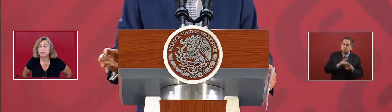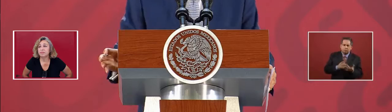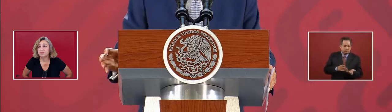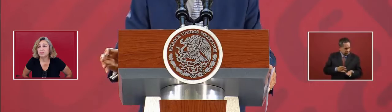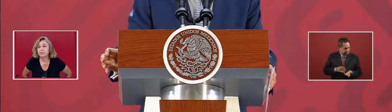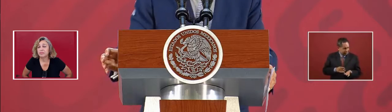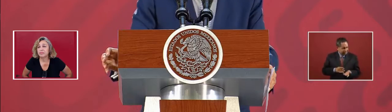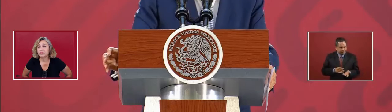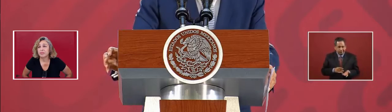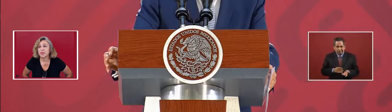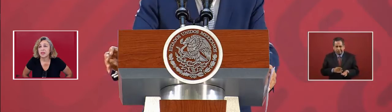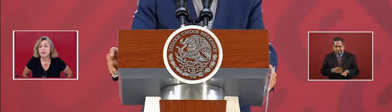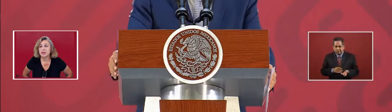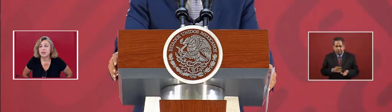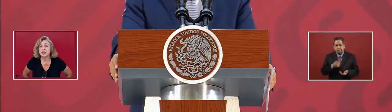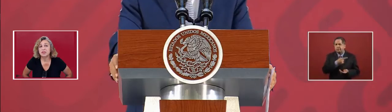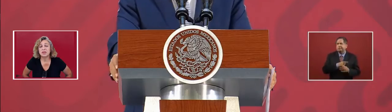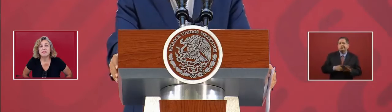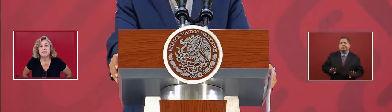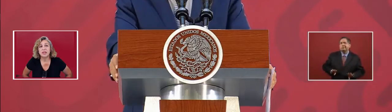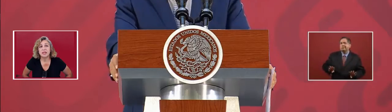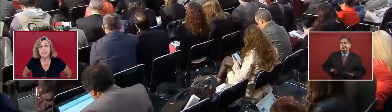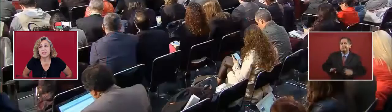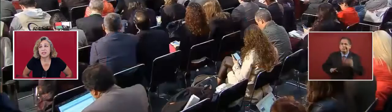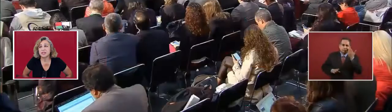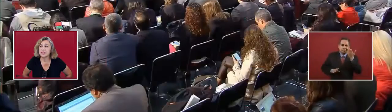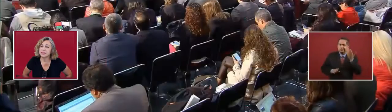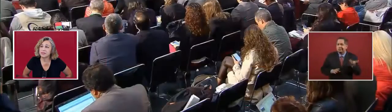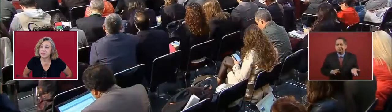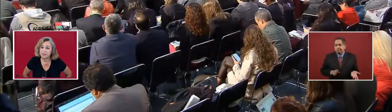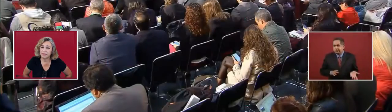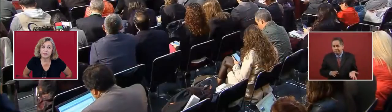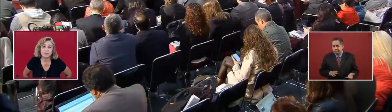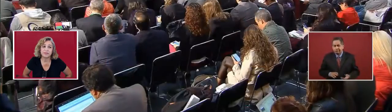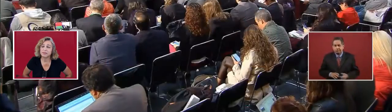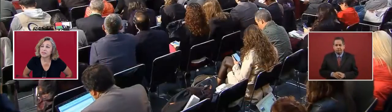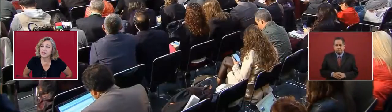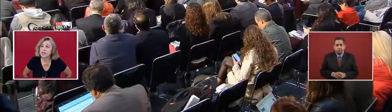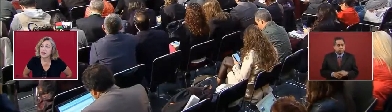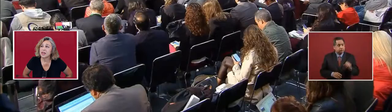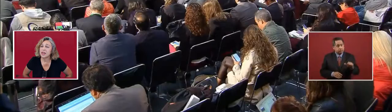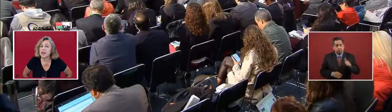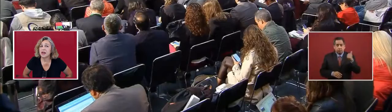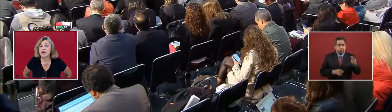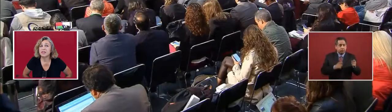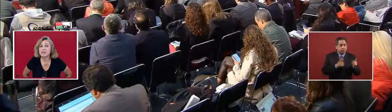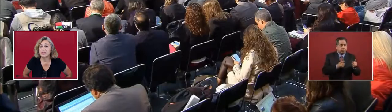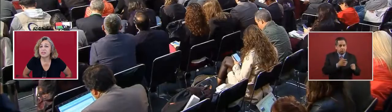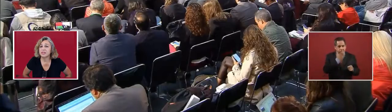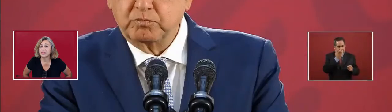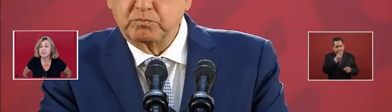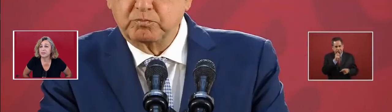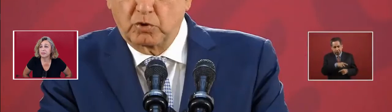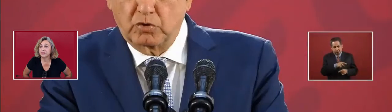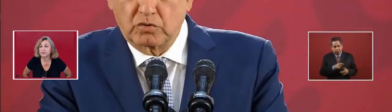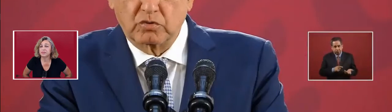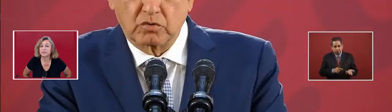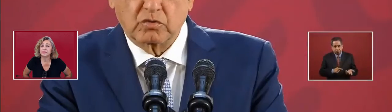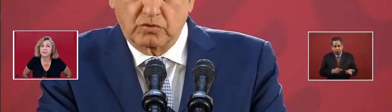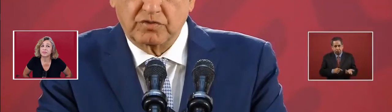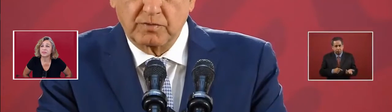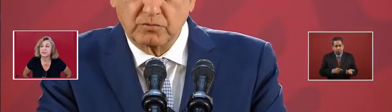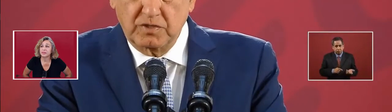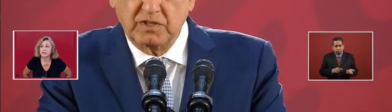due to conveniences, and others due